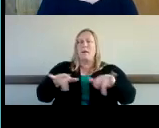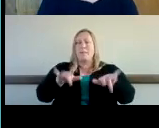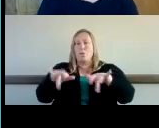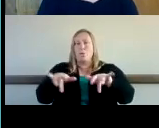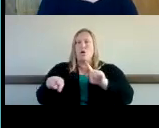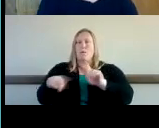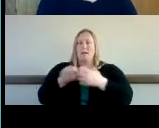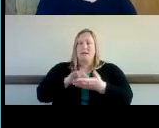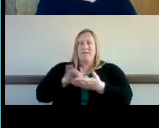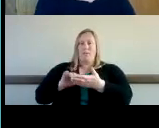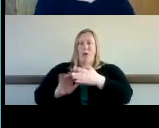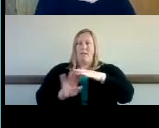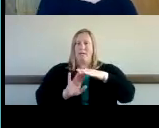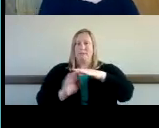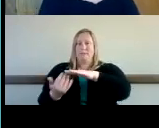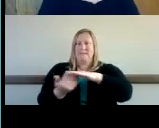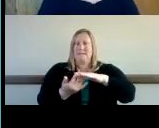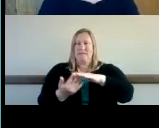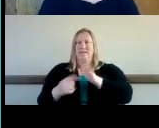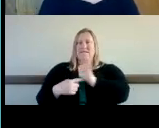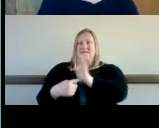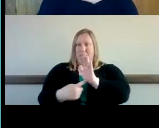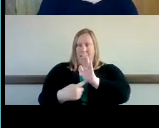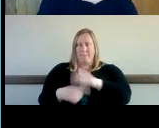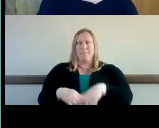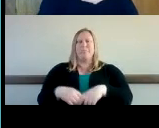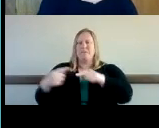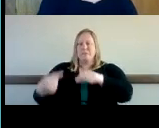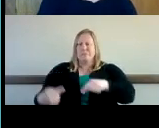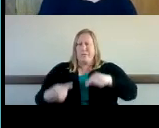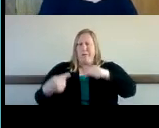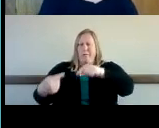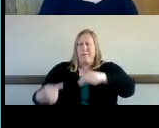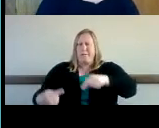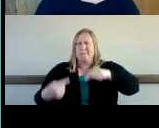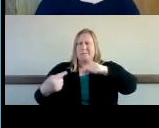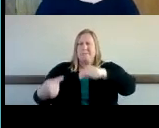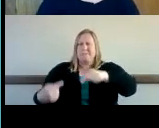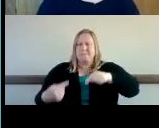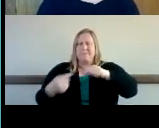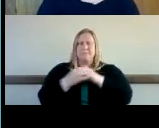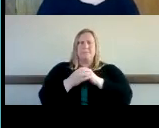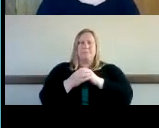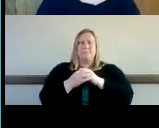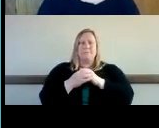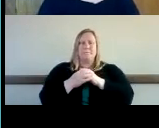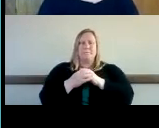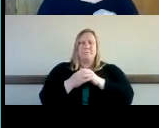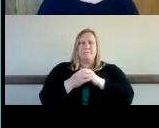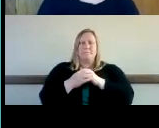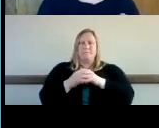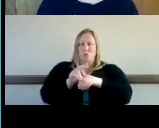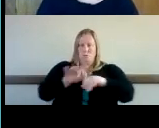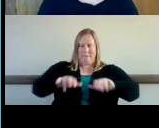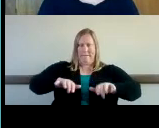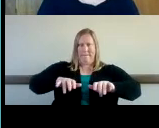and really struggled with that um the using the keyboard for